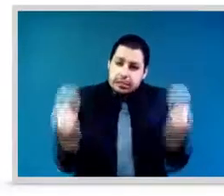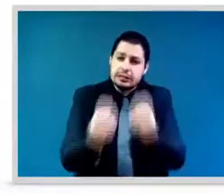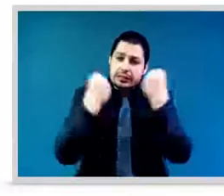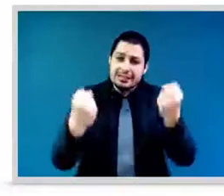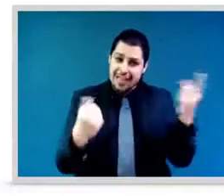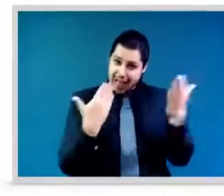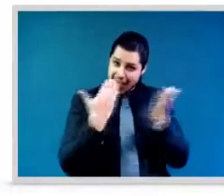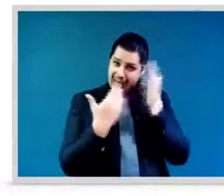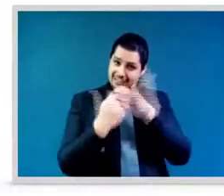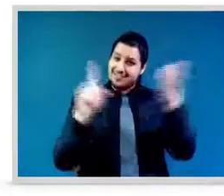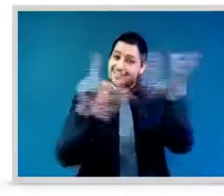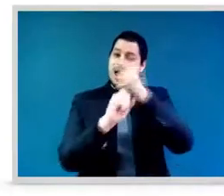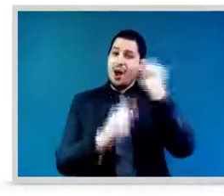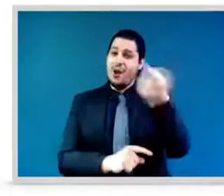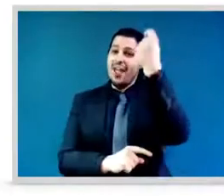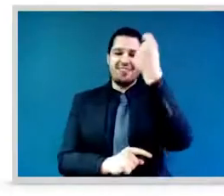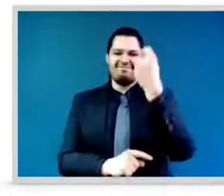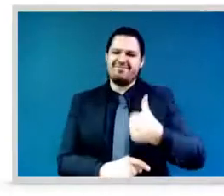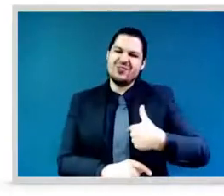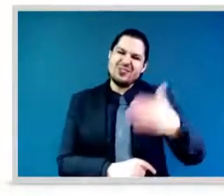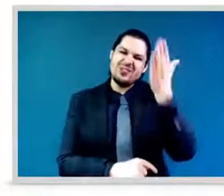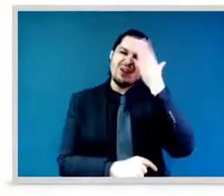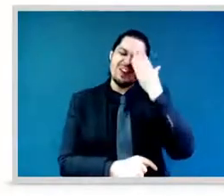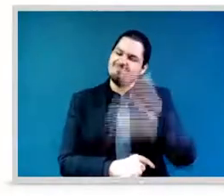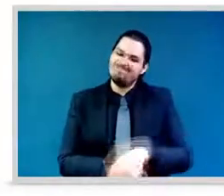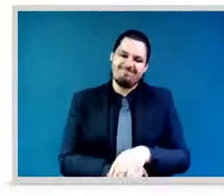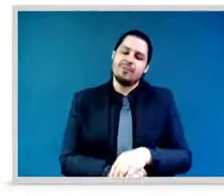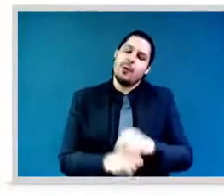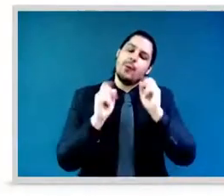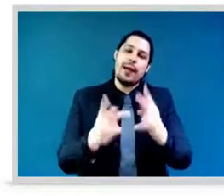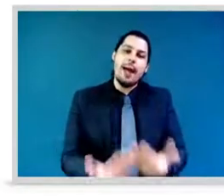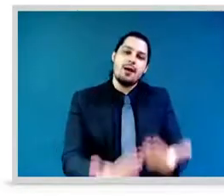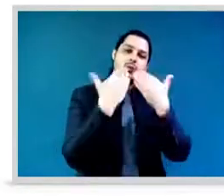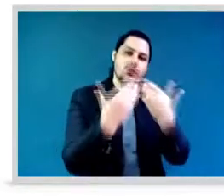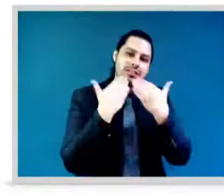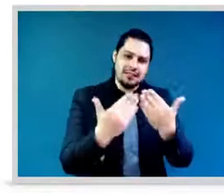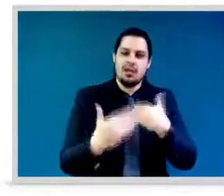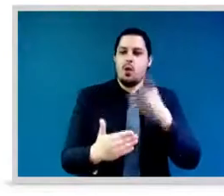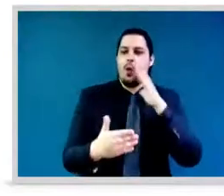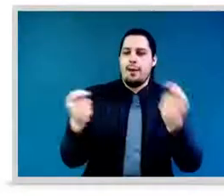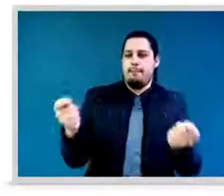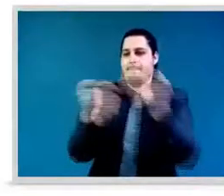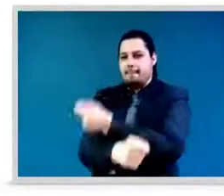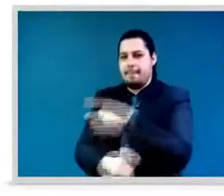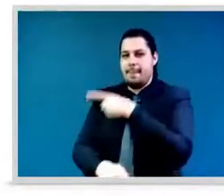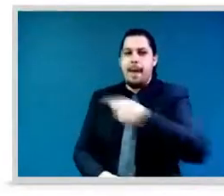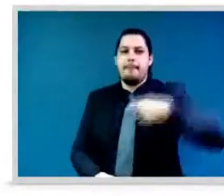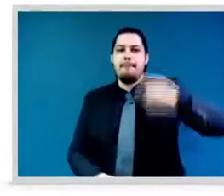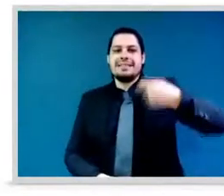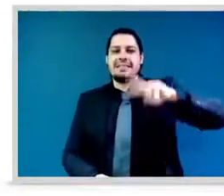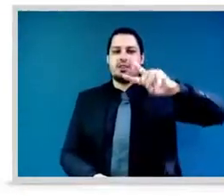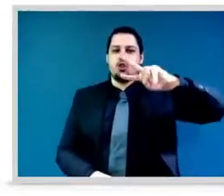what needs to happen going forward? After we hear from you, we will also hear from one of our youth leaders,